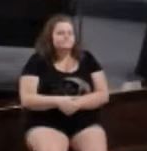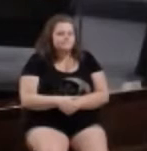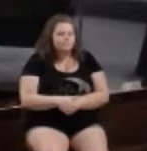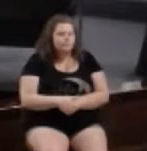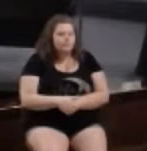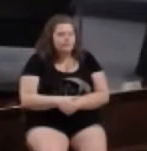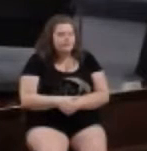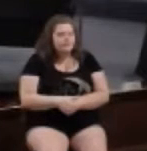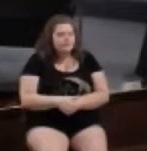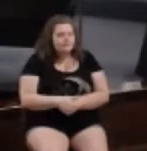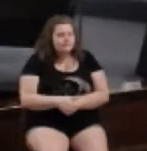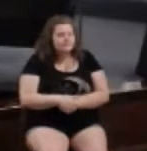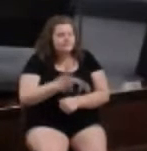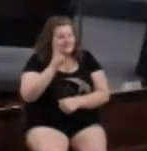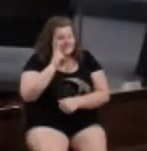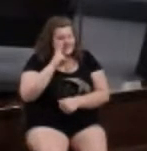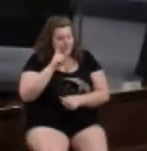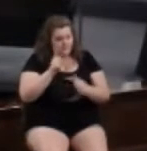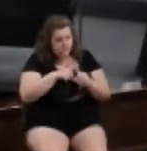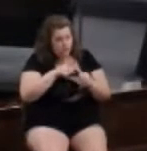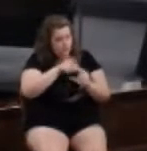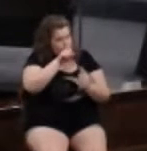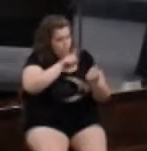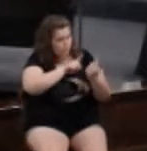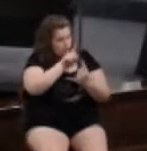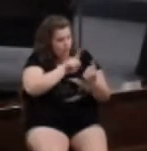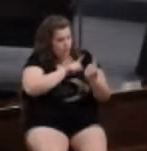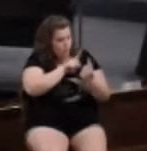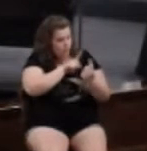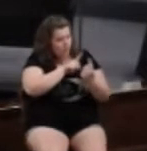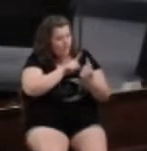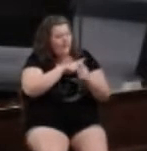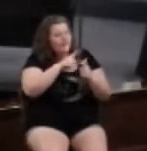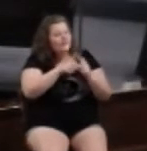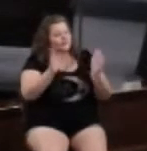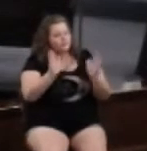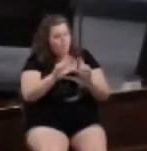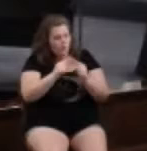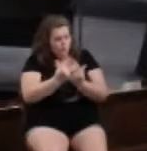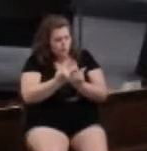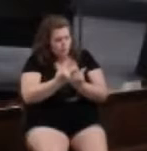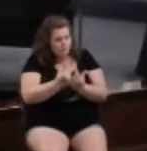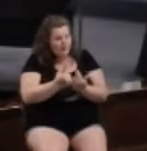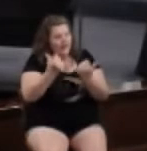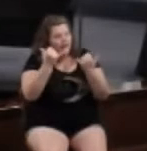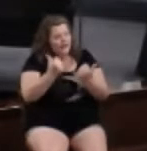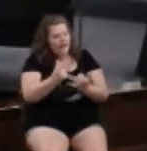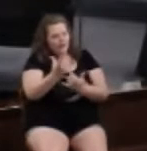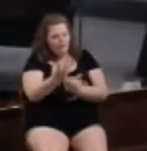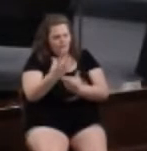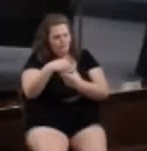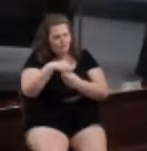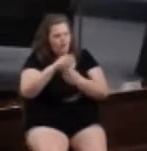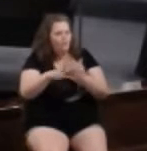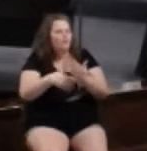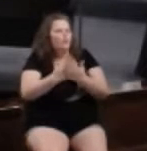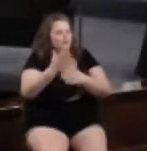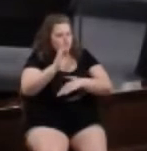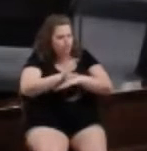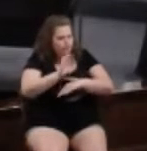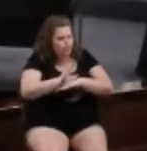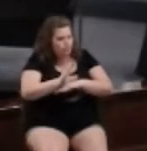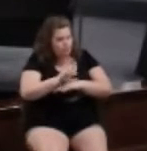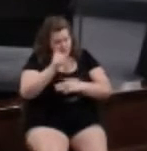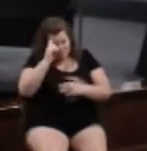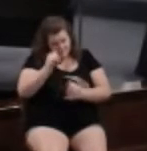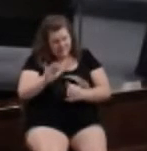You see, first it was one-on-one, then it was a small group, and now you've involved the whole church because the unity of the whole church is